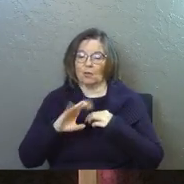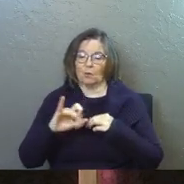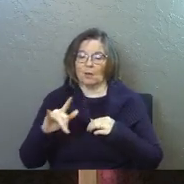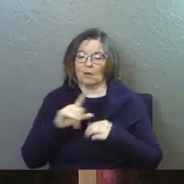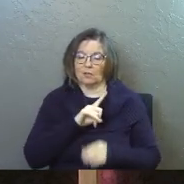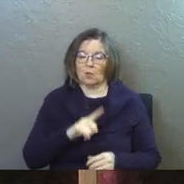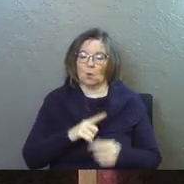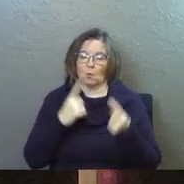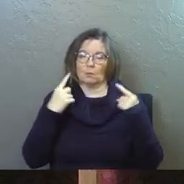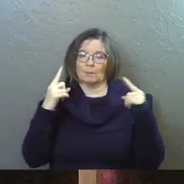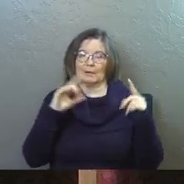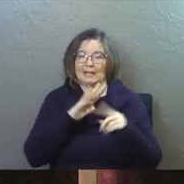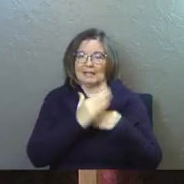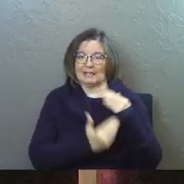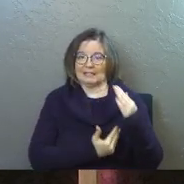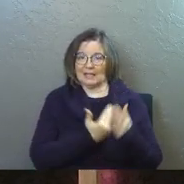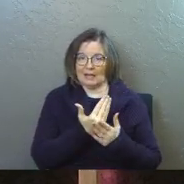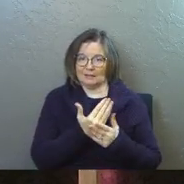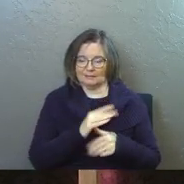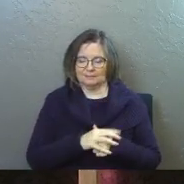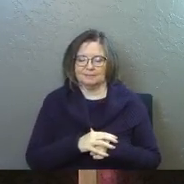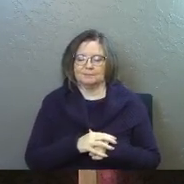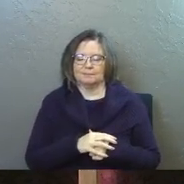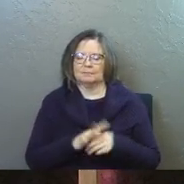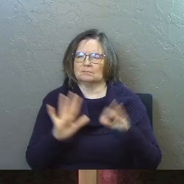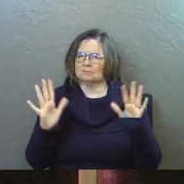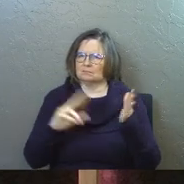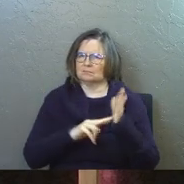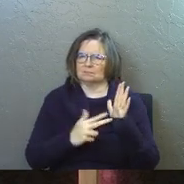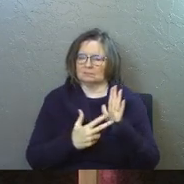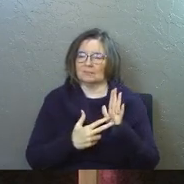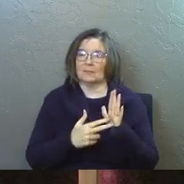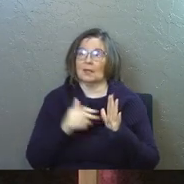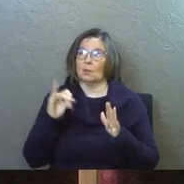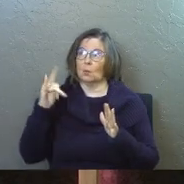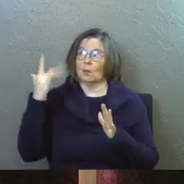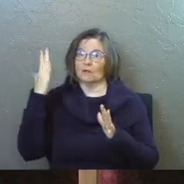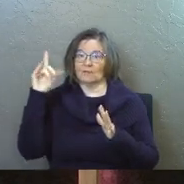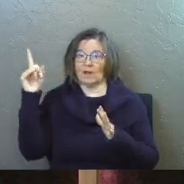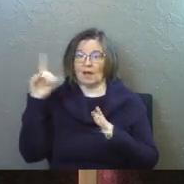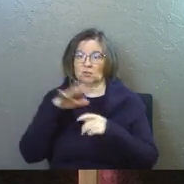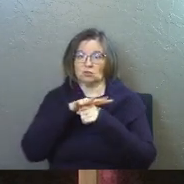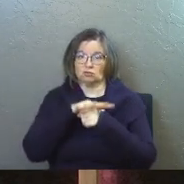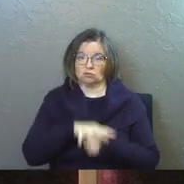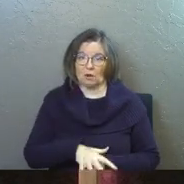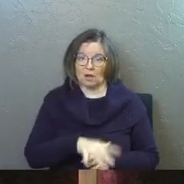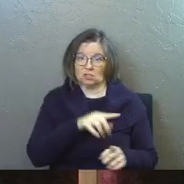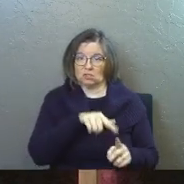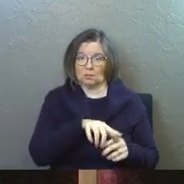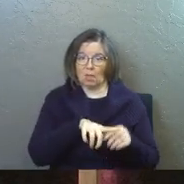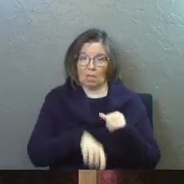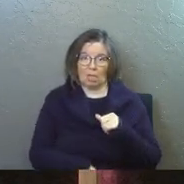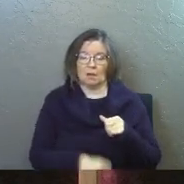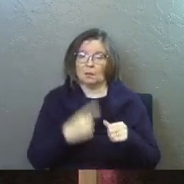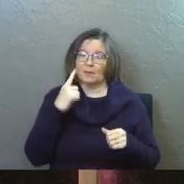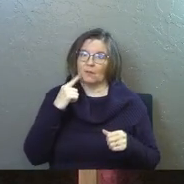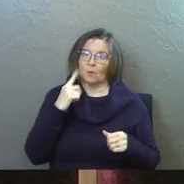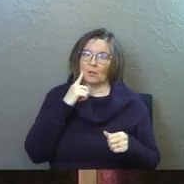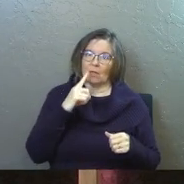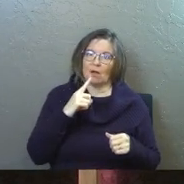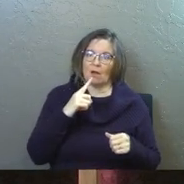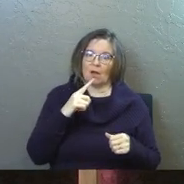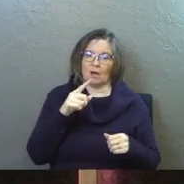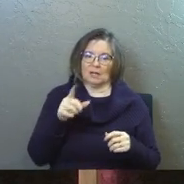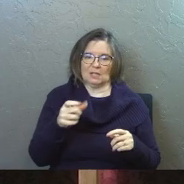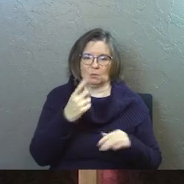prosper in his hand. So it was the will of the Lord to crush him. So before we thought he was smitten by